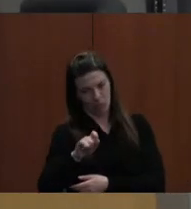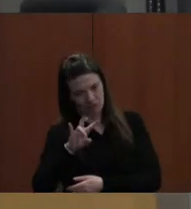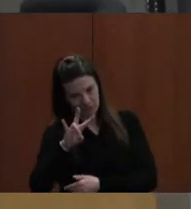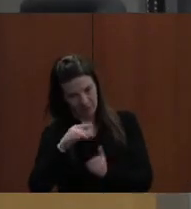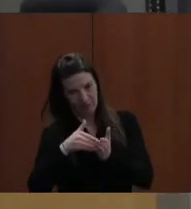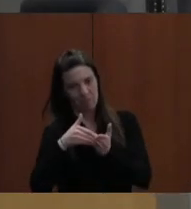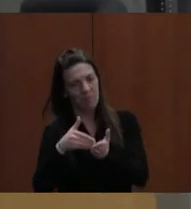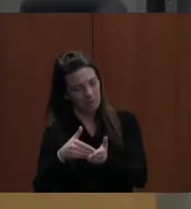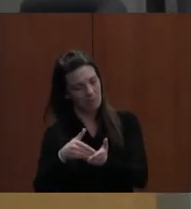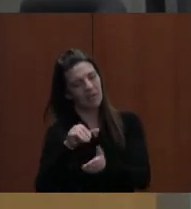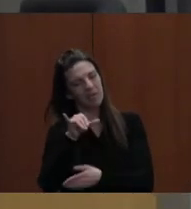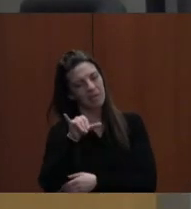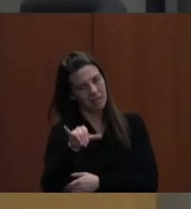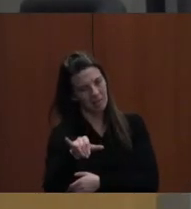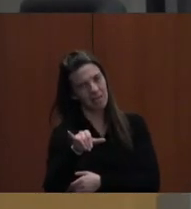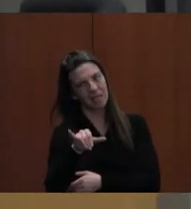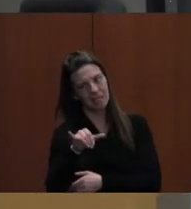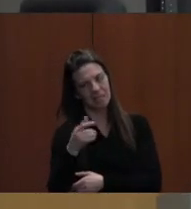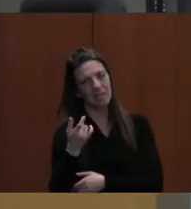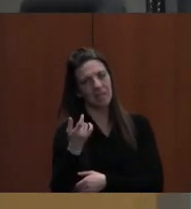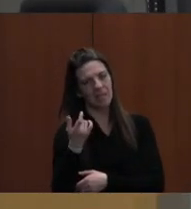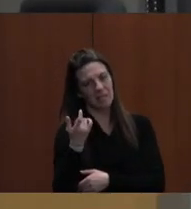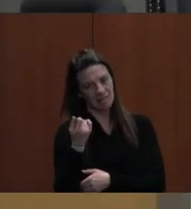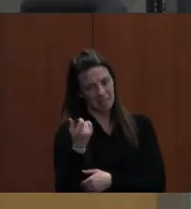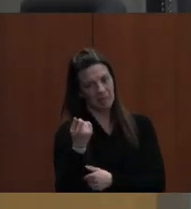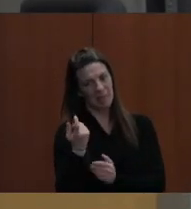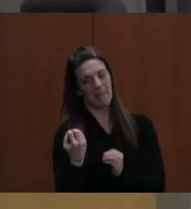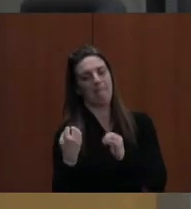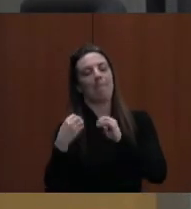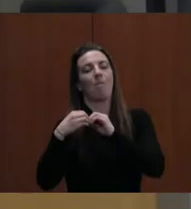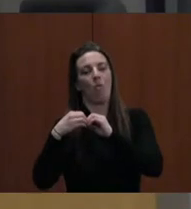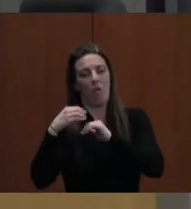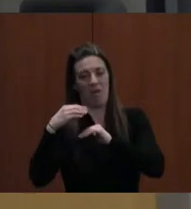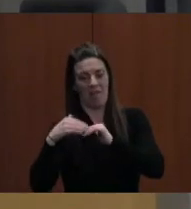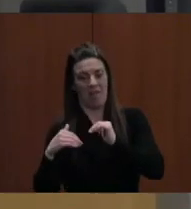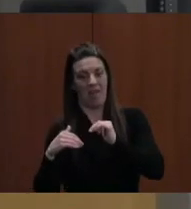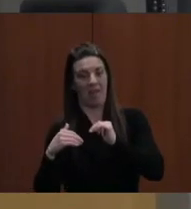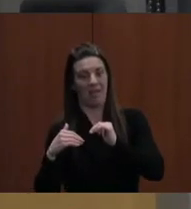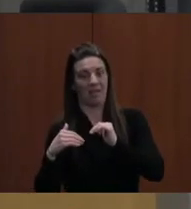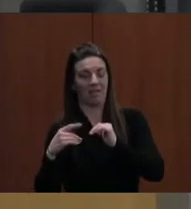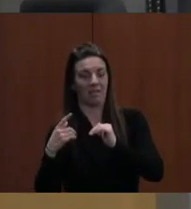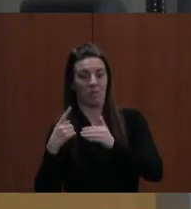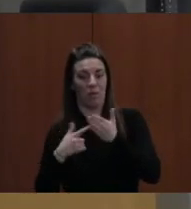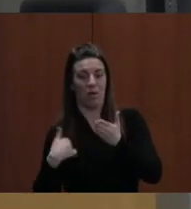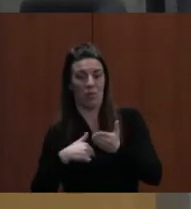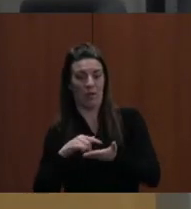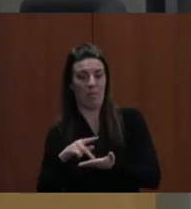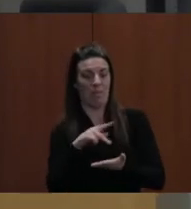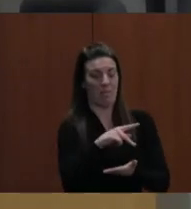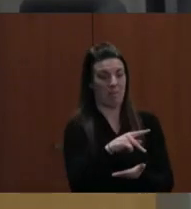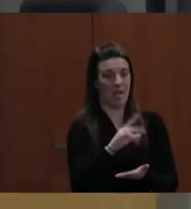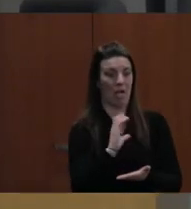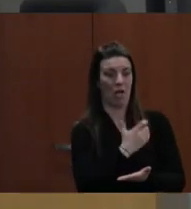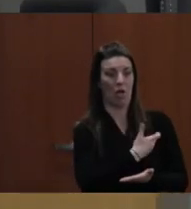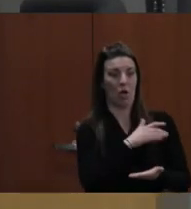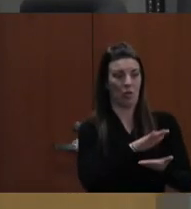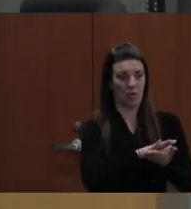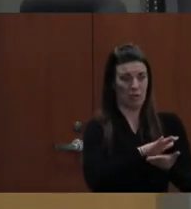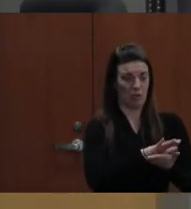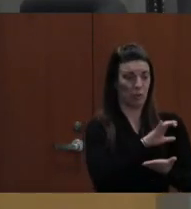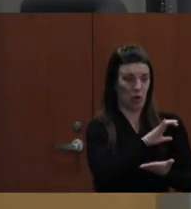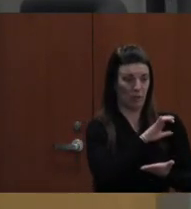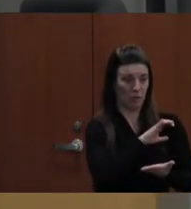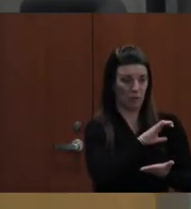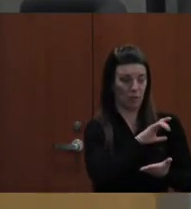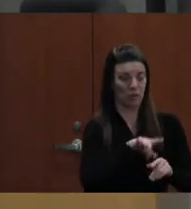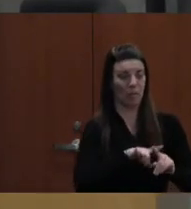officers are costing us in our budget. Correct. So, if the commissioners were to